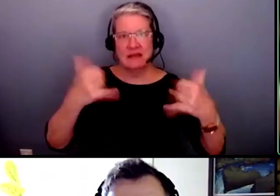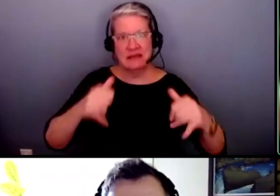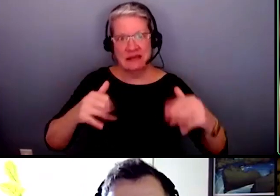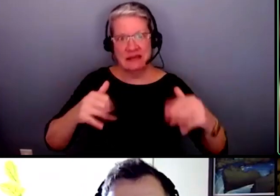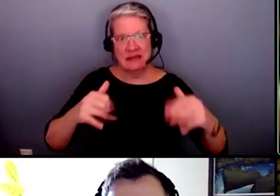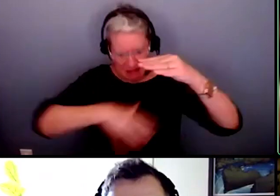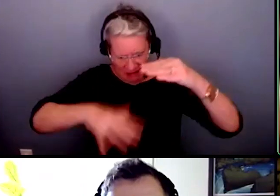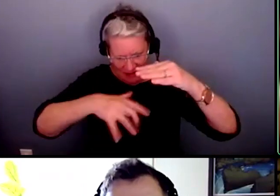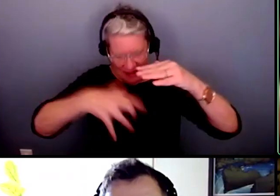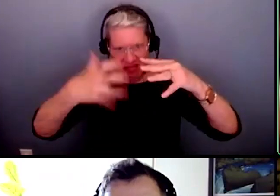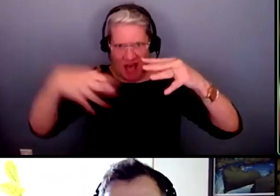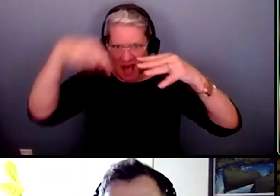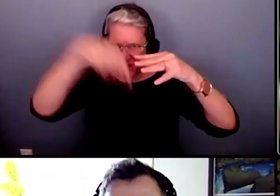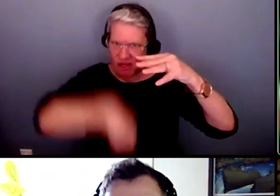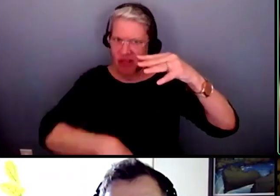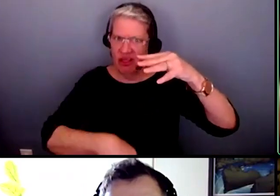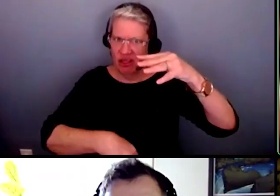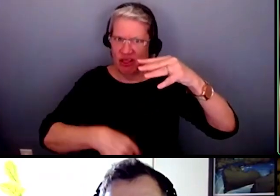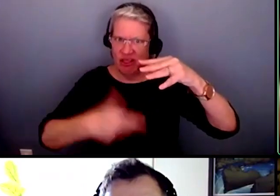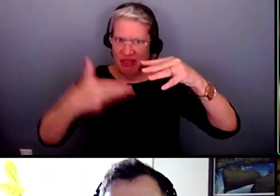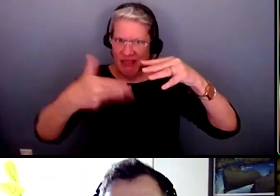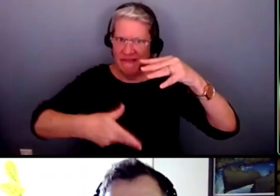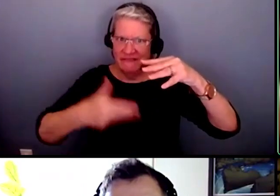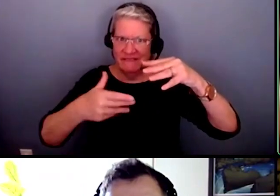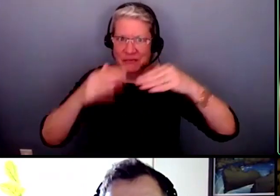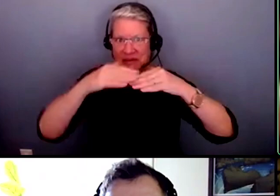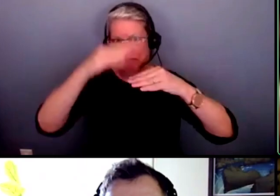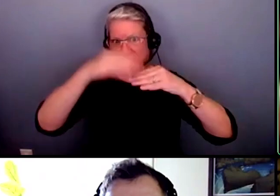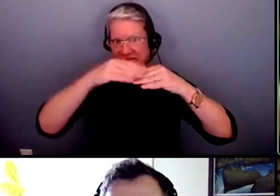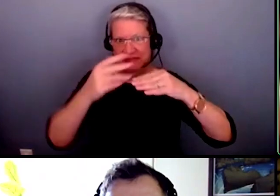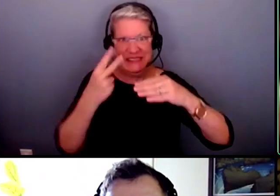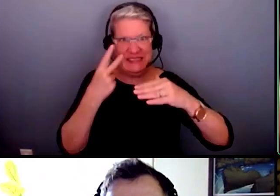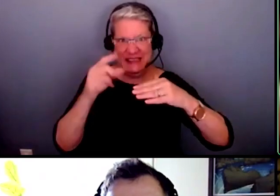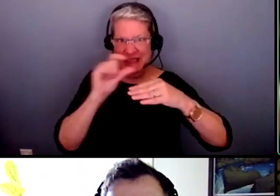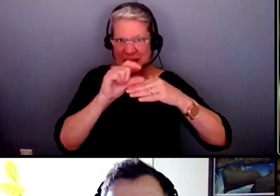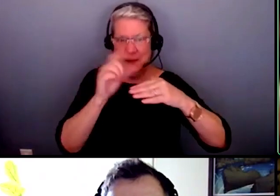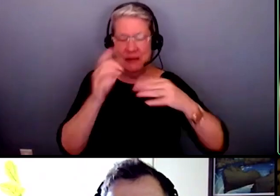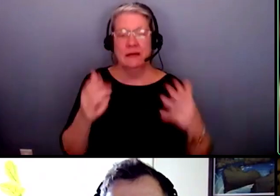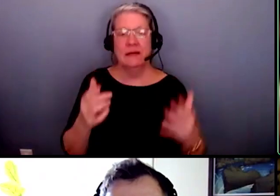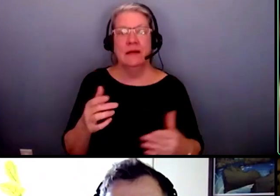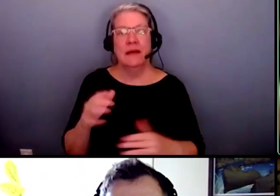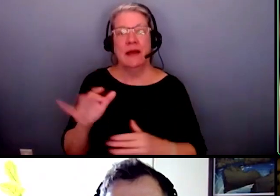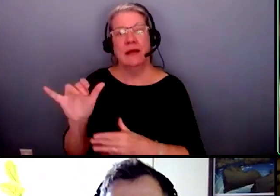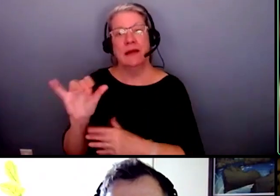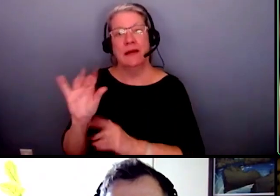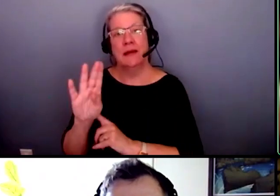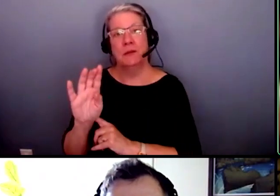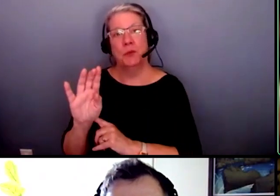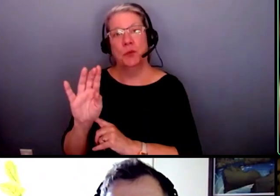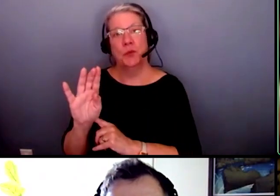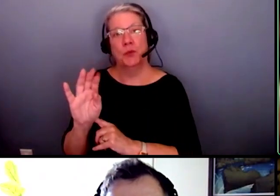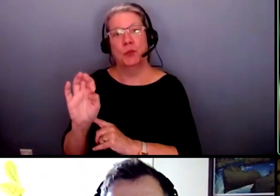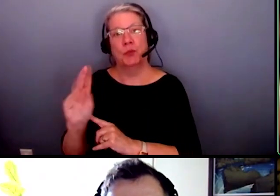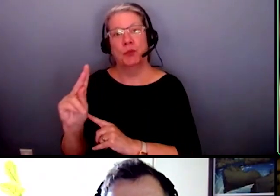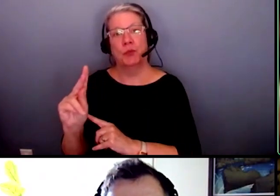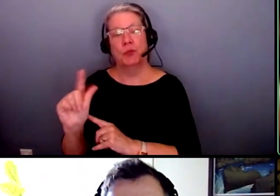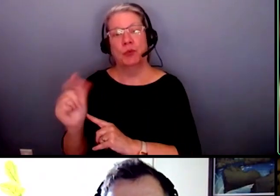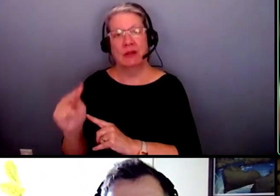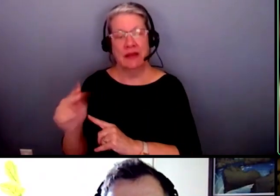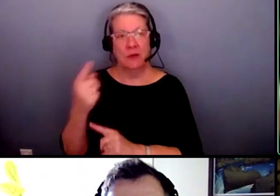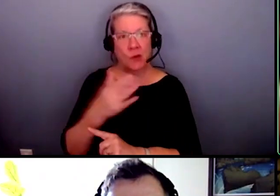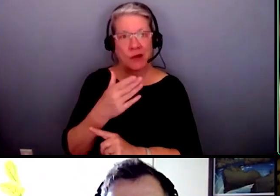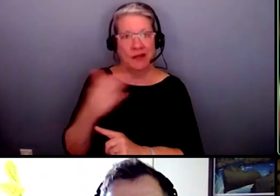more that we need to do and and as a um the only academic center in brooklyn one of our strategic priorities is equity